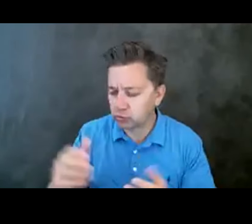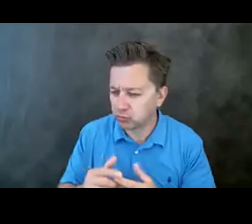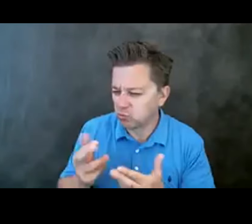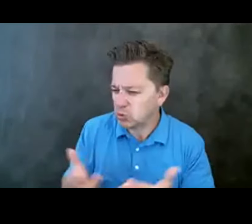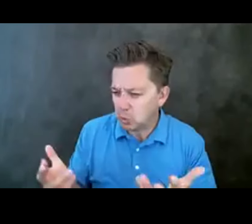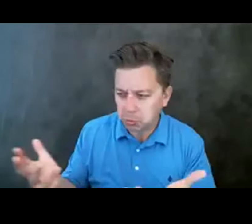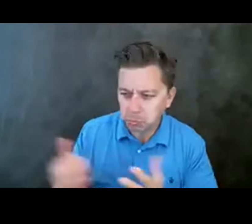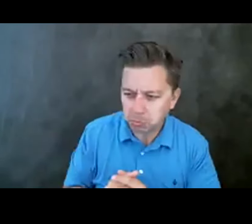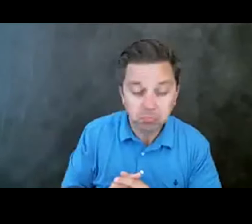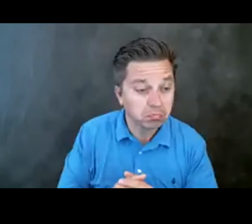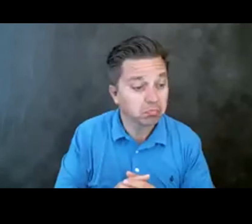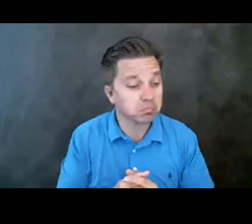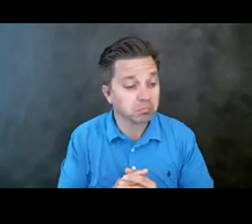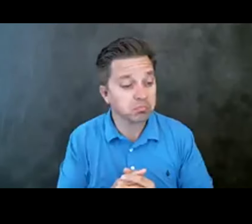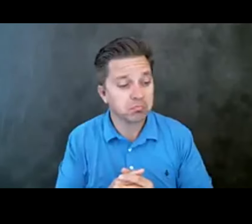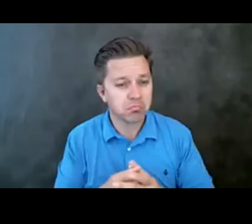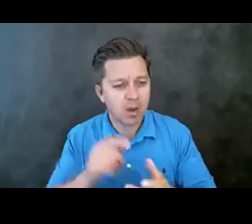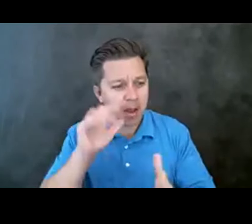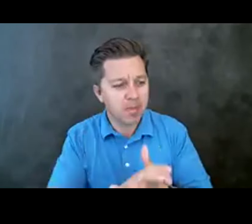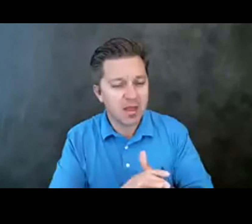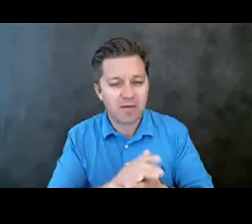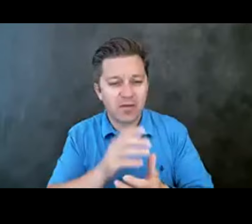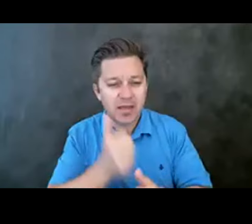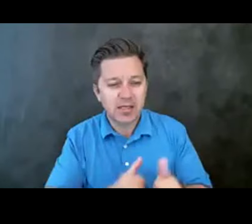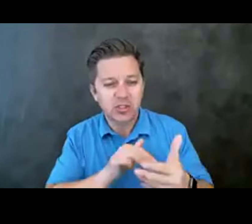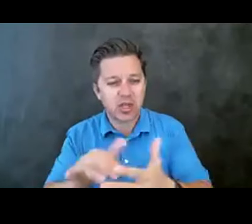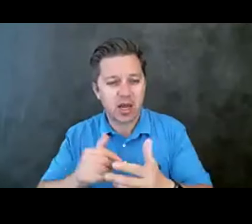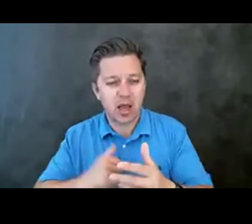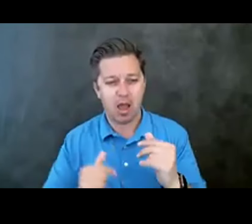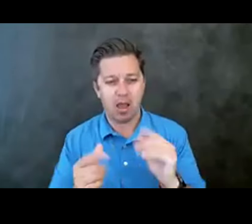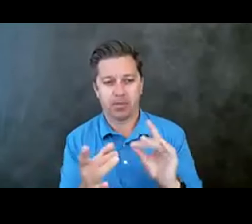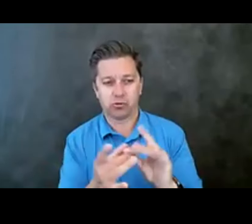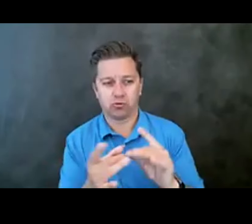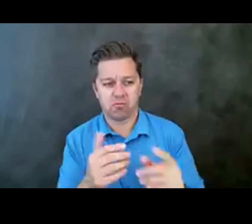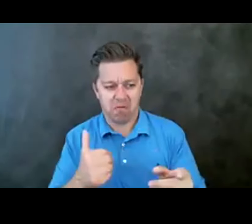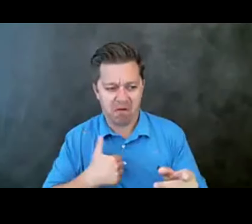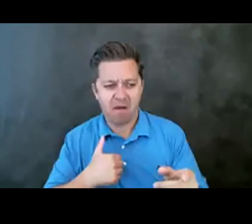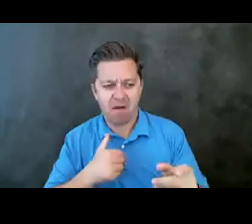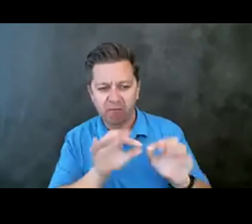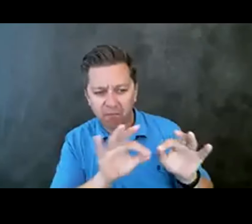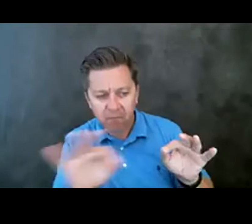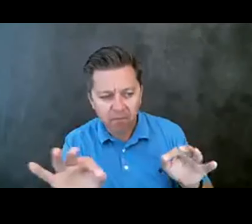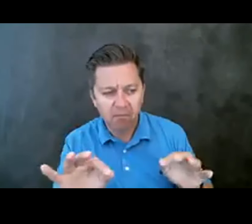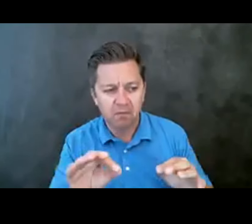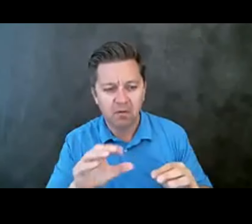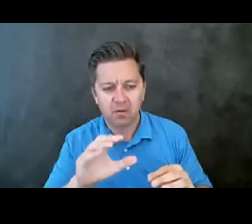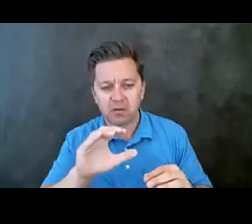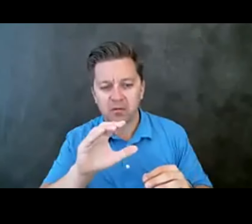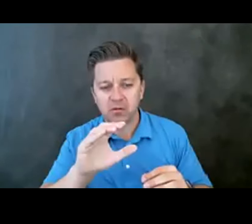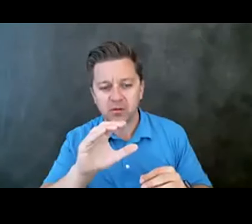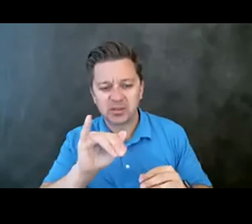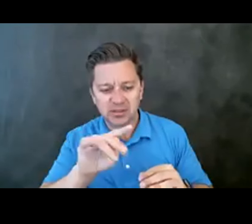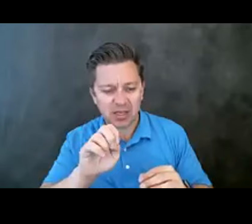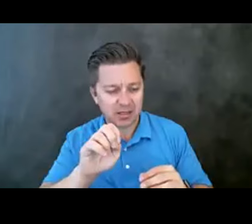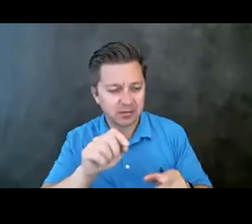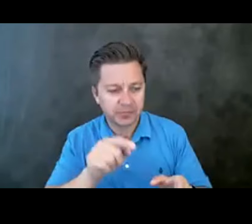Again, I believe I have citations for each of the studies that I referenced, but I'd be happy to share those. So the data, again, to review